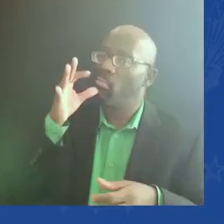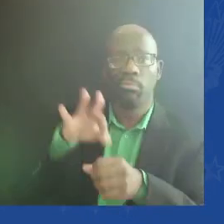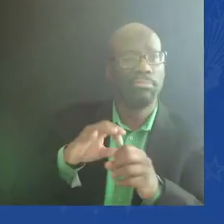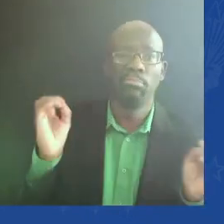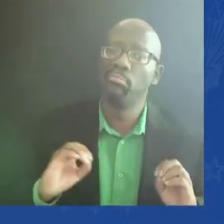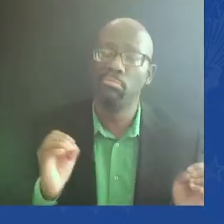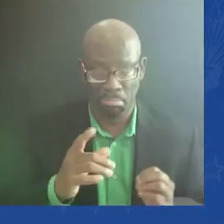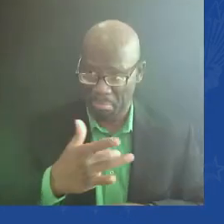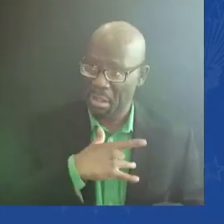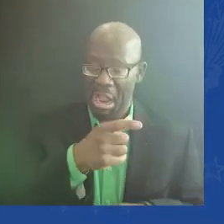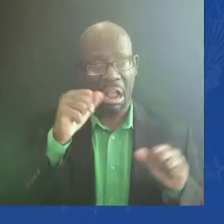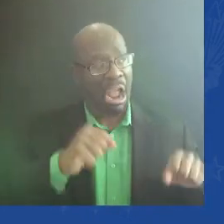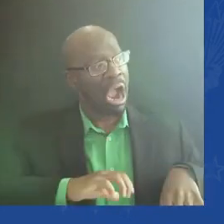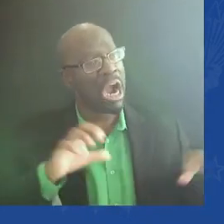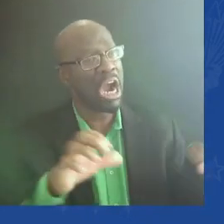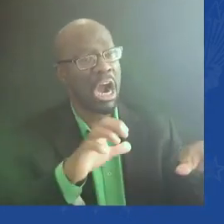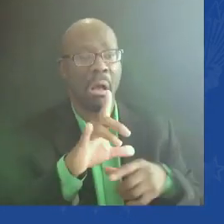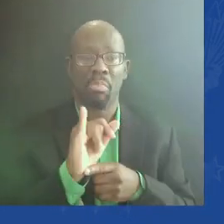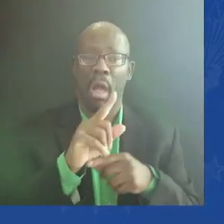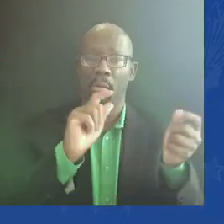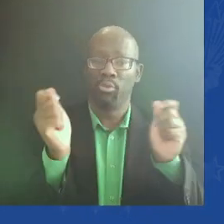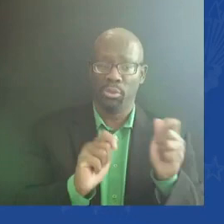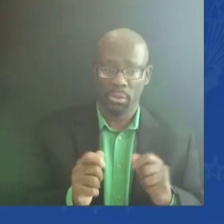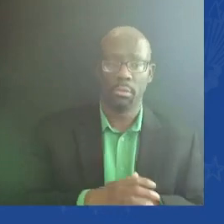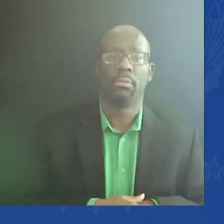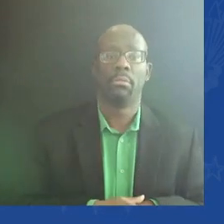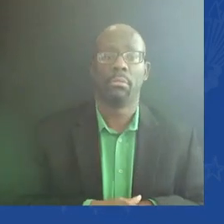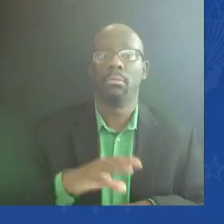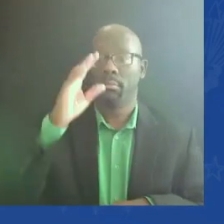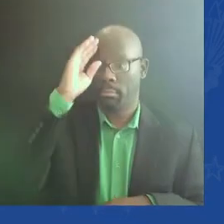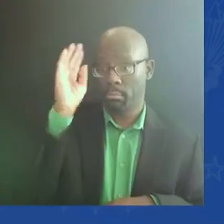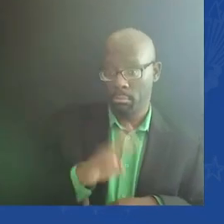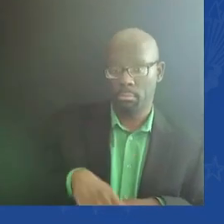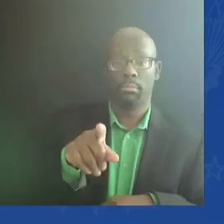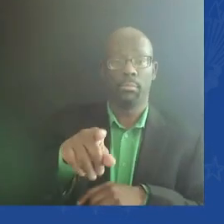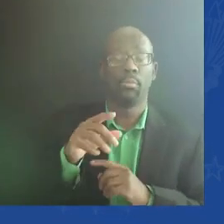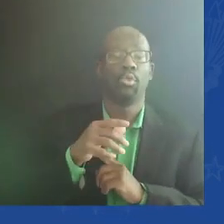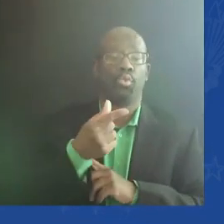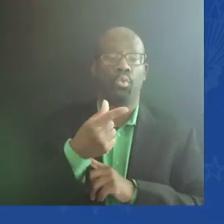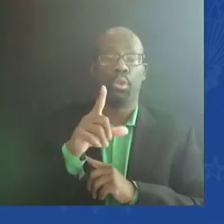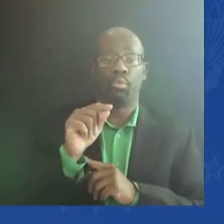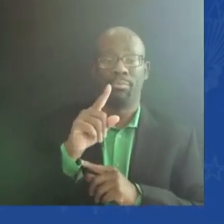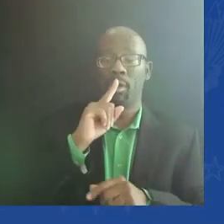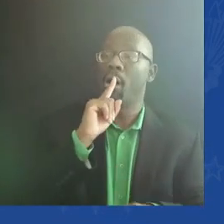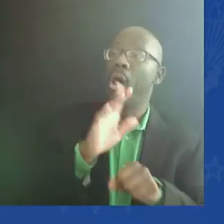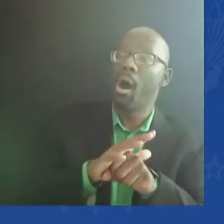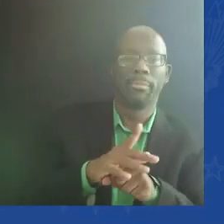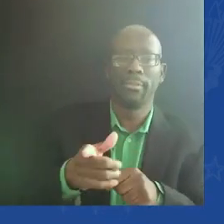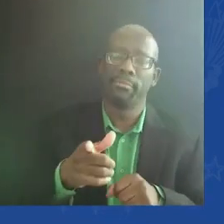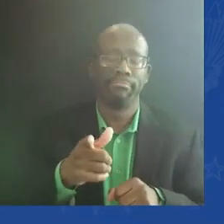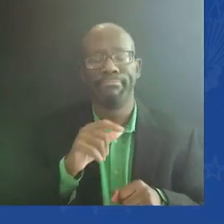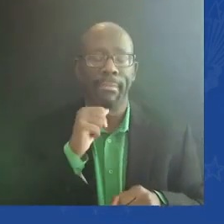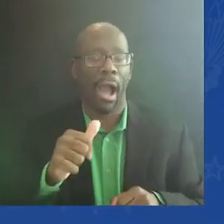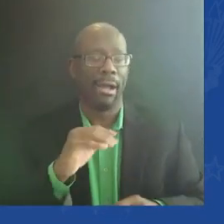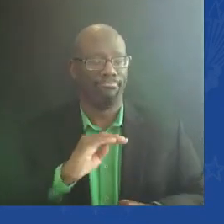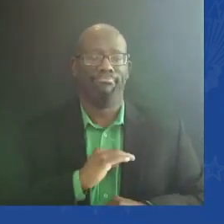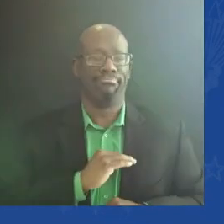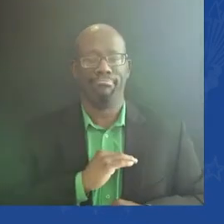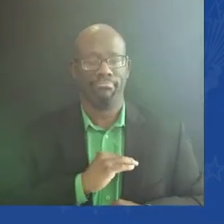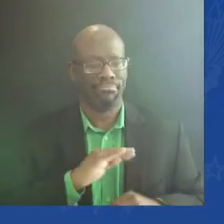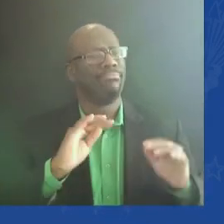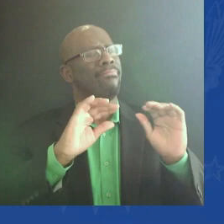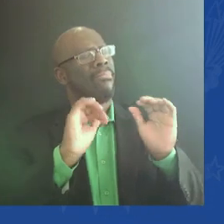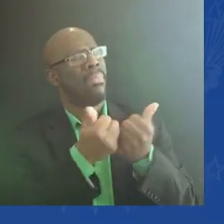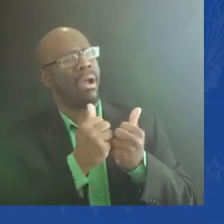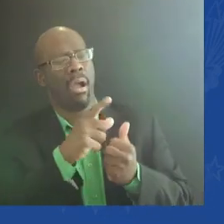that the G20 commitments today were underwhelming. How do you respond to their criticism that the G20 response is not a